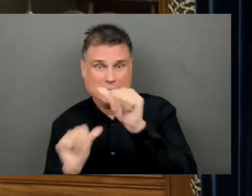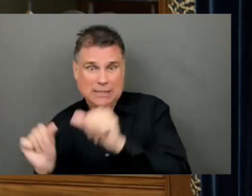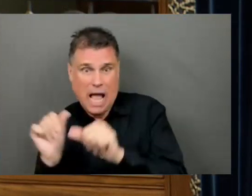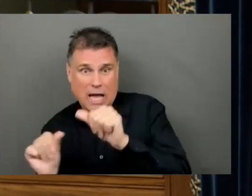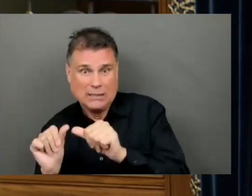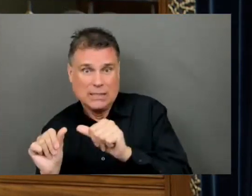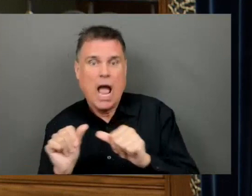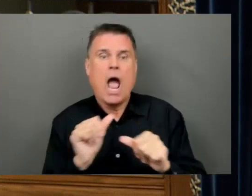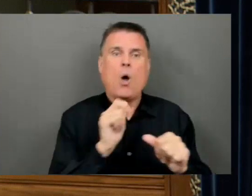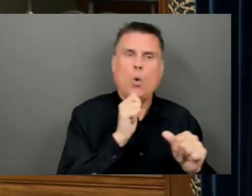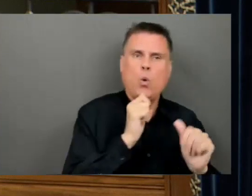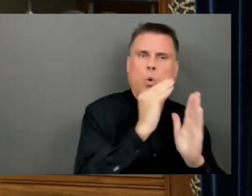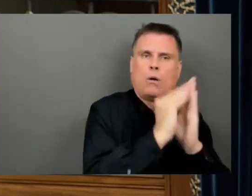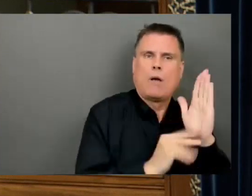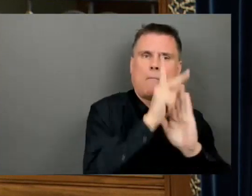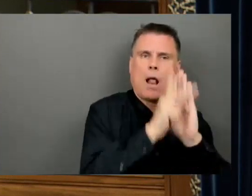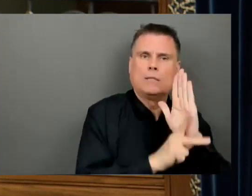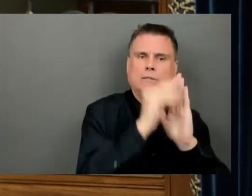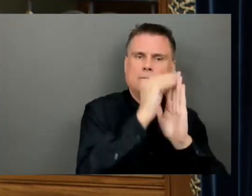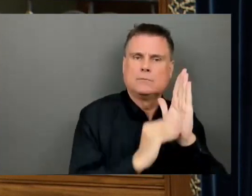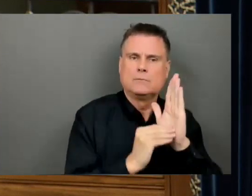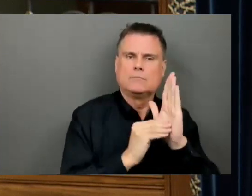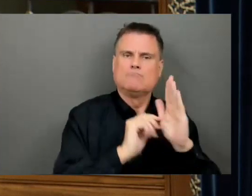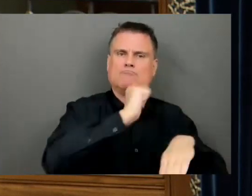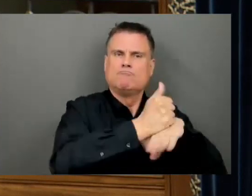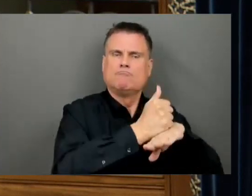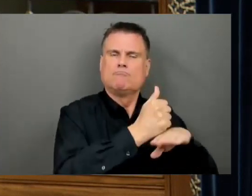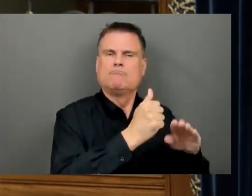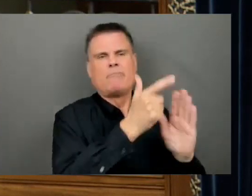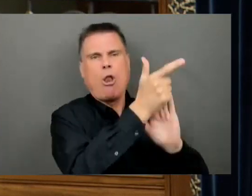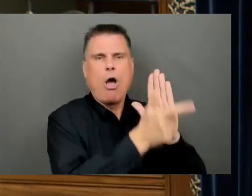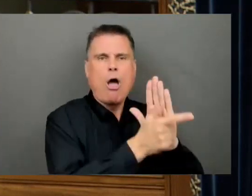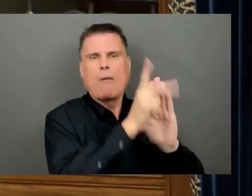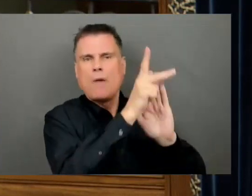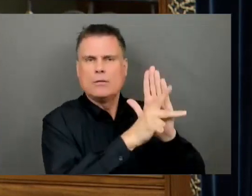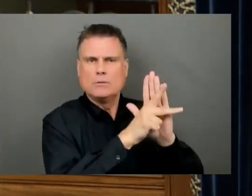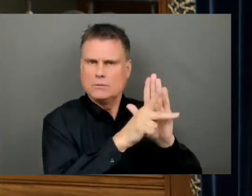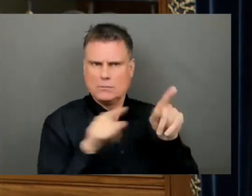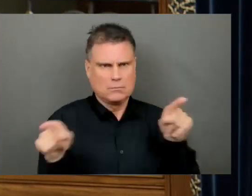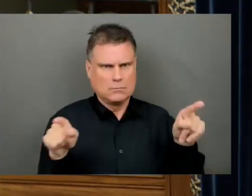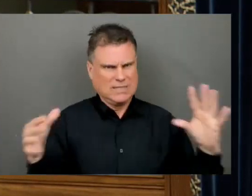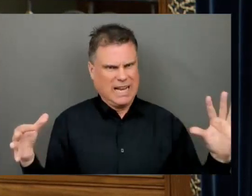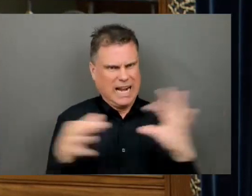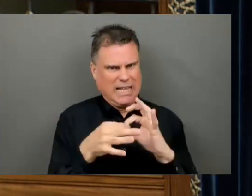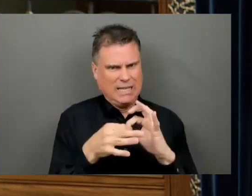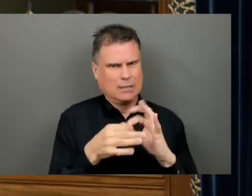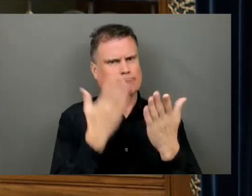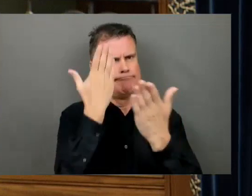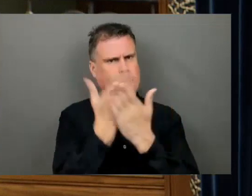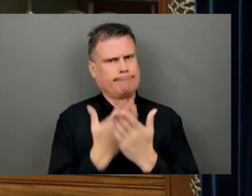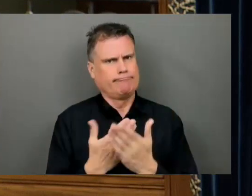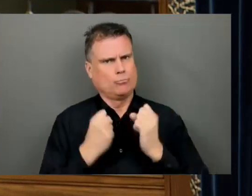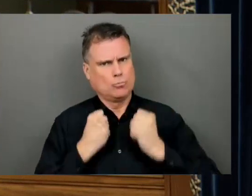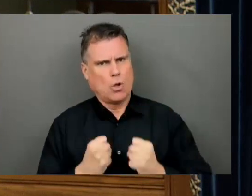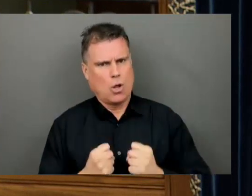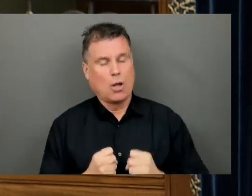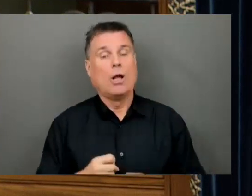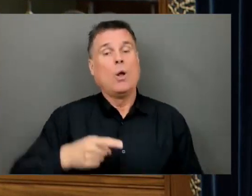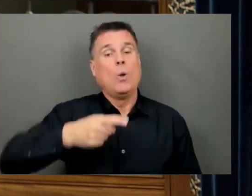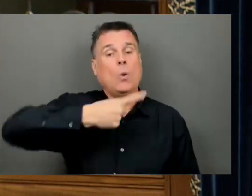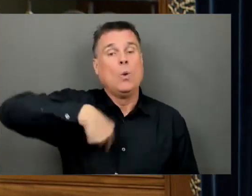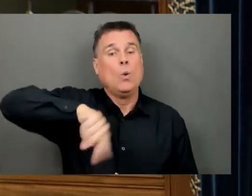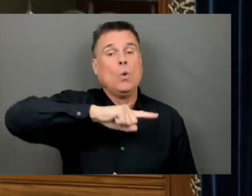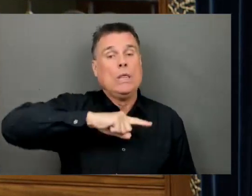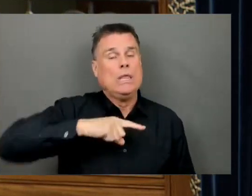Our role here is to take the values we champion and overlay them onto the science, onto the boundaries of uncertainty that science identifies,